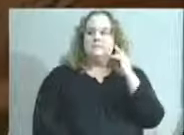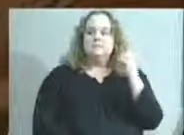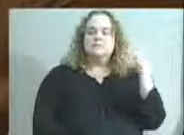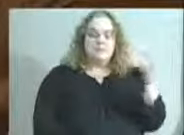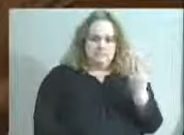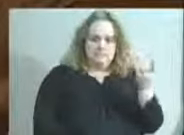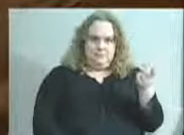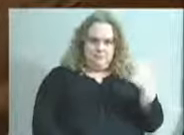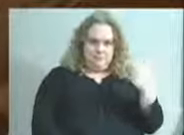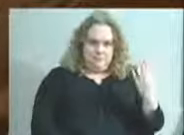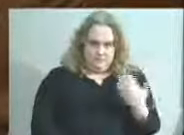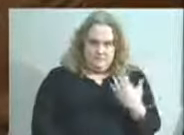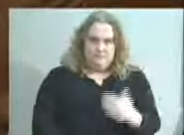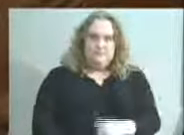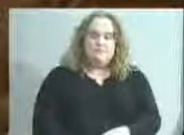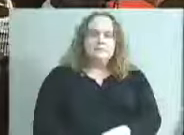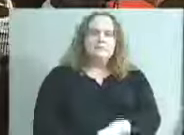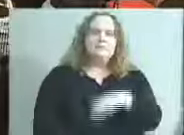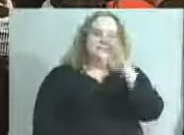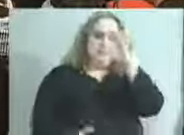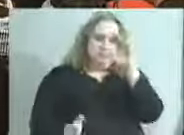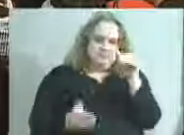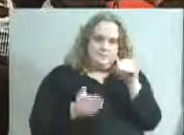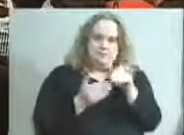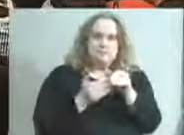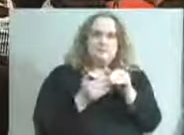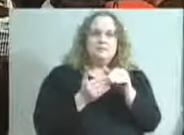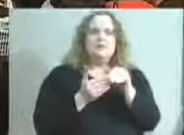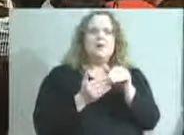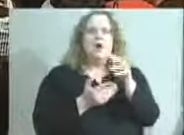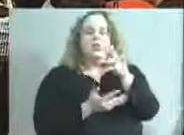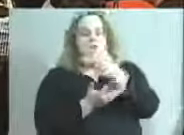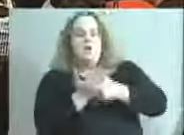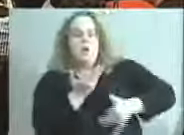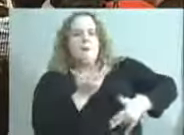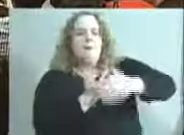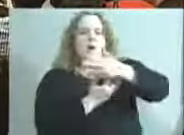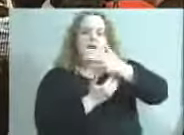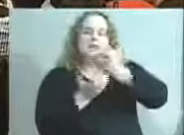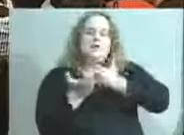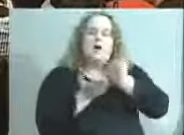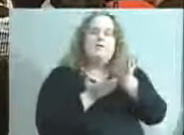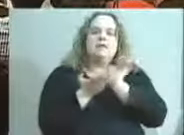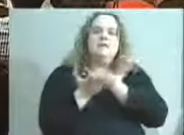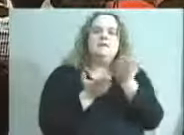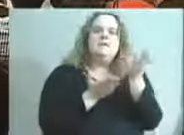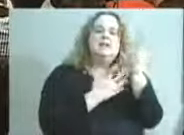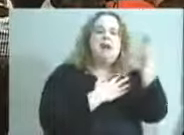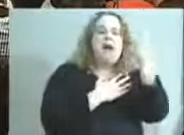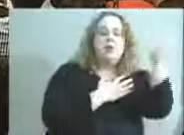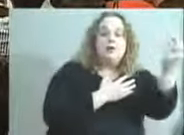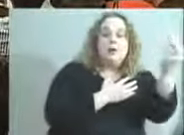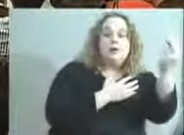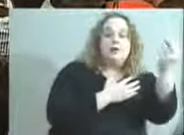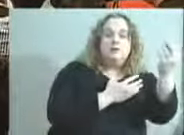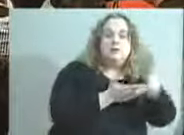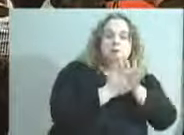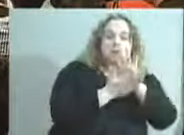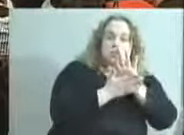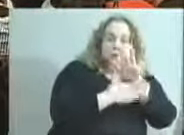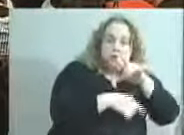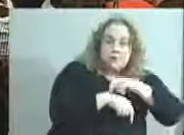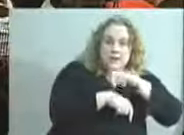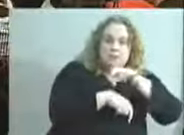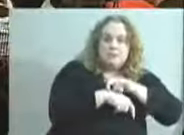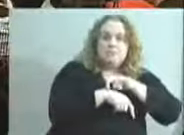here. I think the focus on the wraparound services and the out-of-school time, and I think particularly